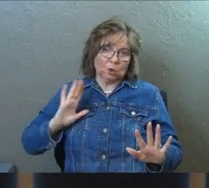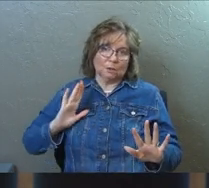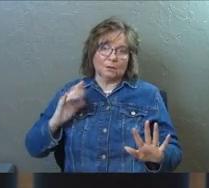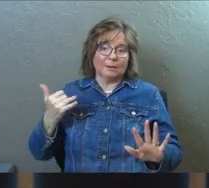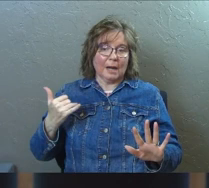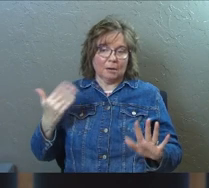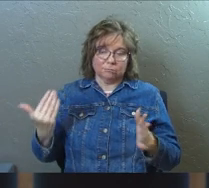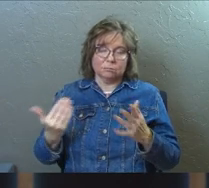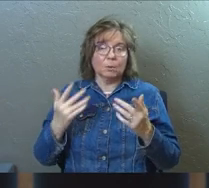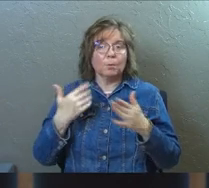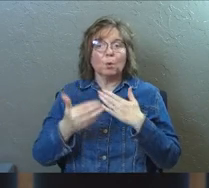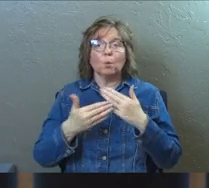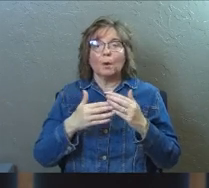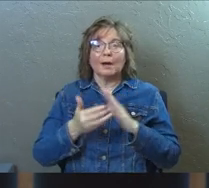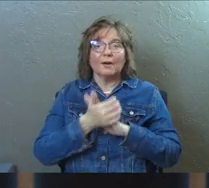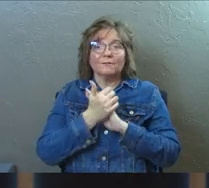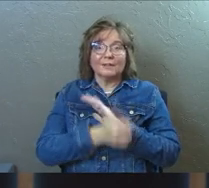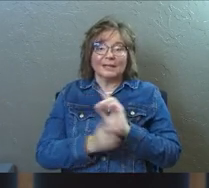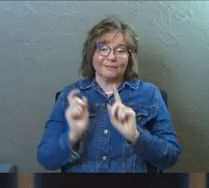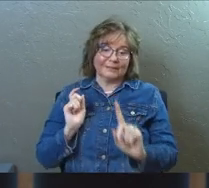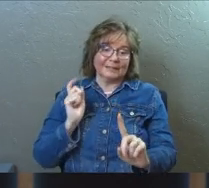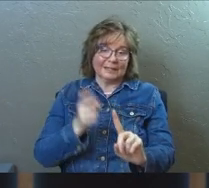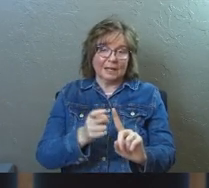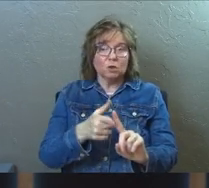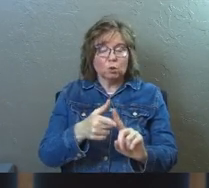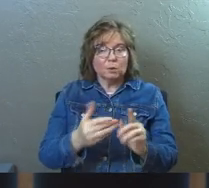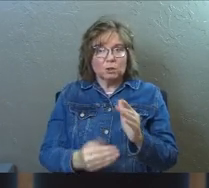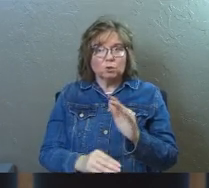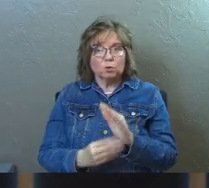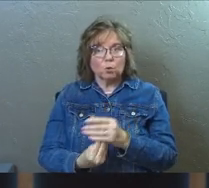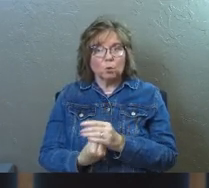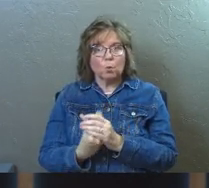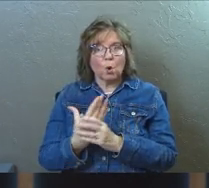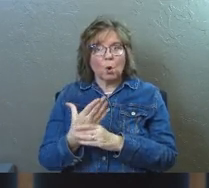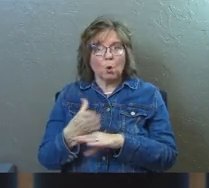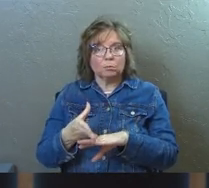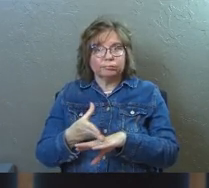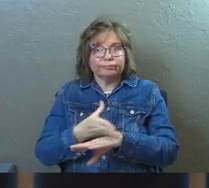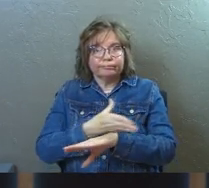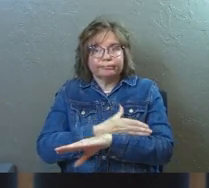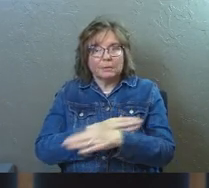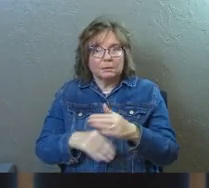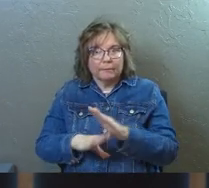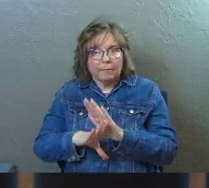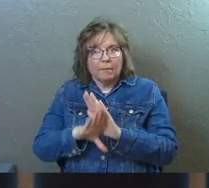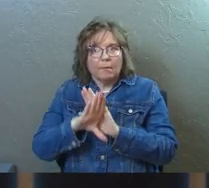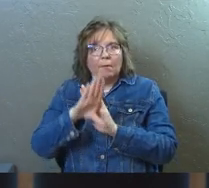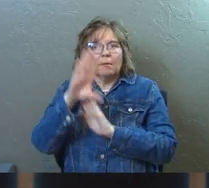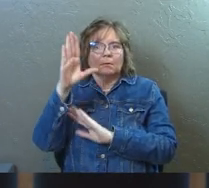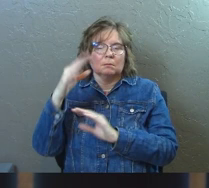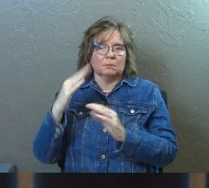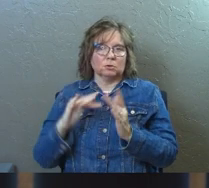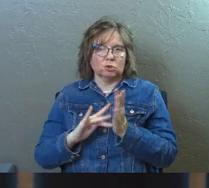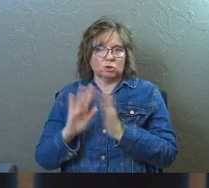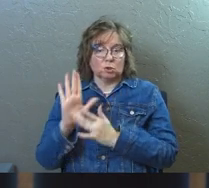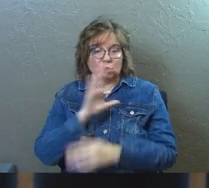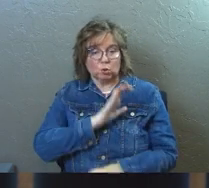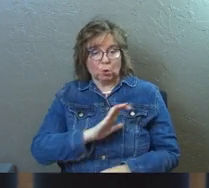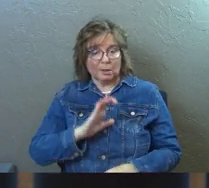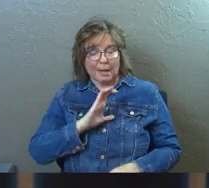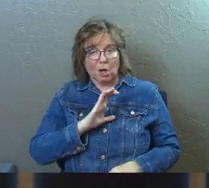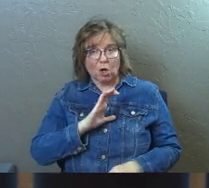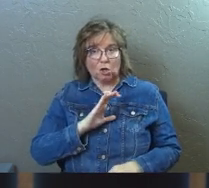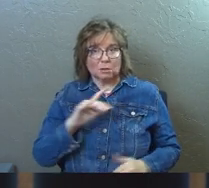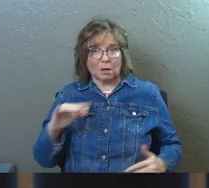but whatever gift God gives you, you need to grow in that, right? Like you need to grow in Jesus so that your character